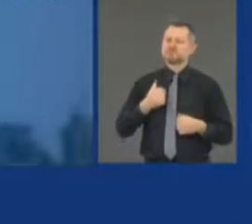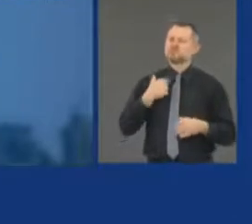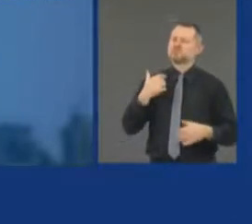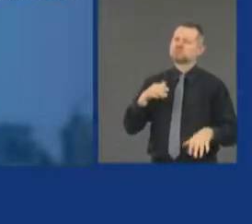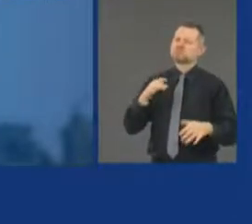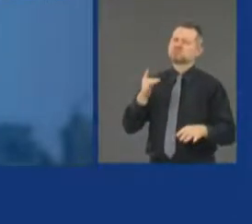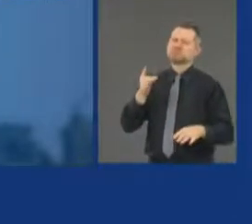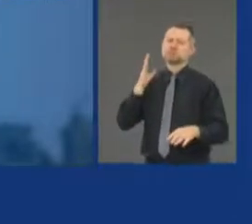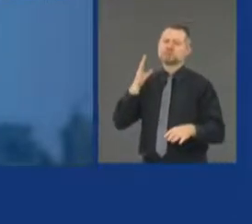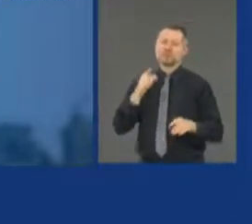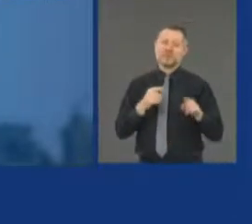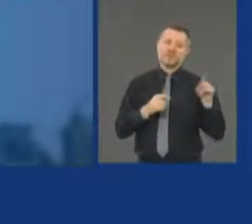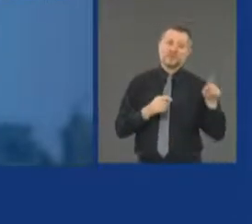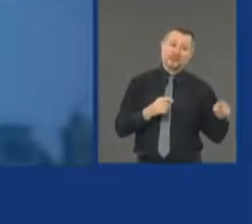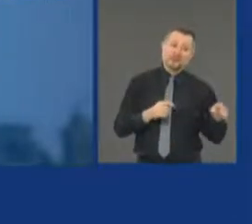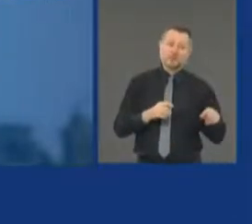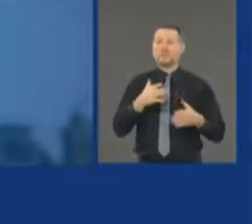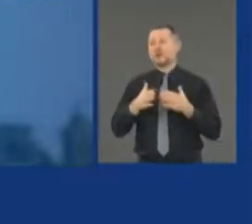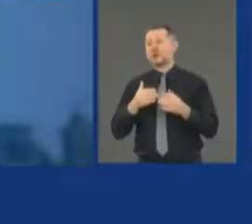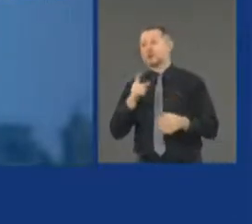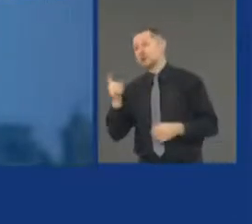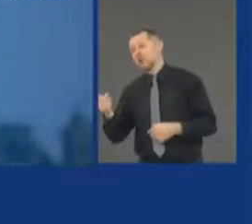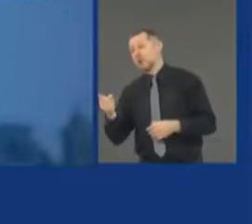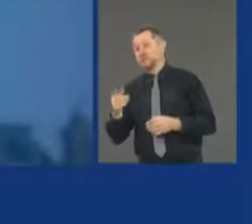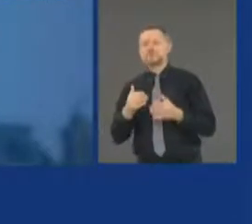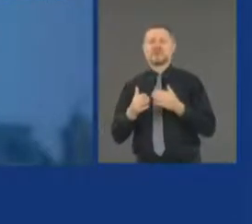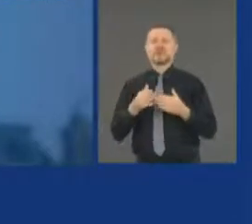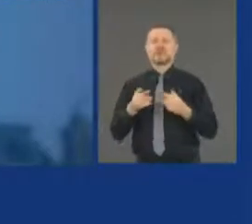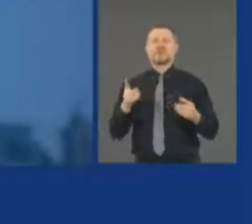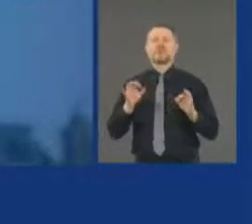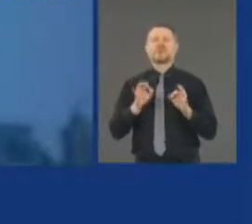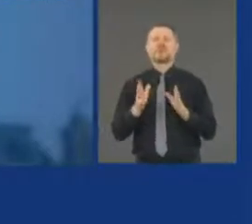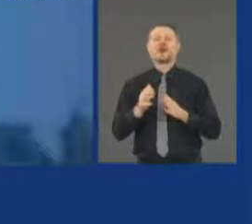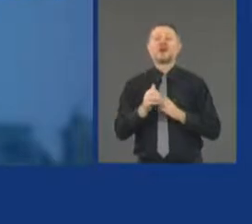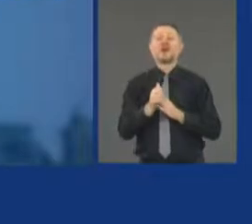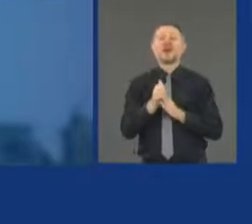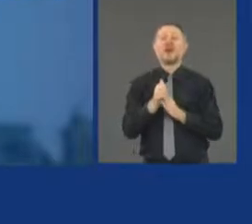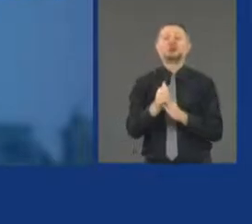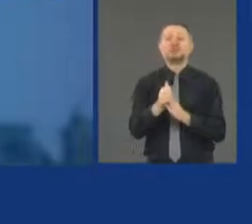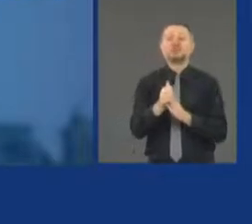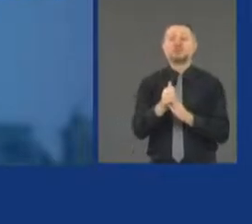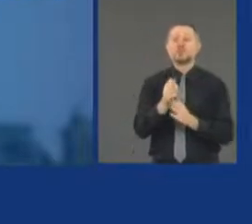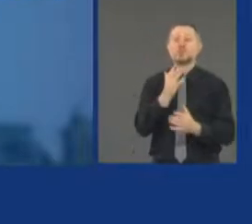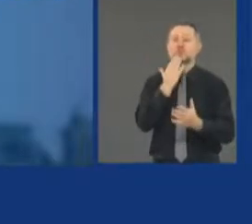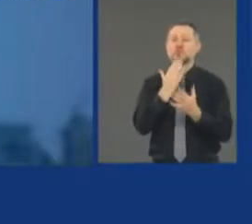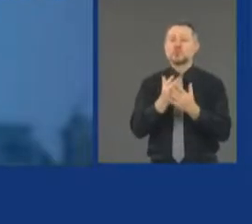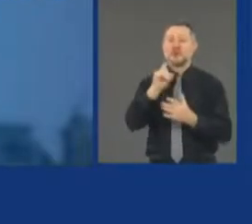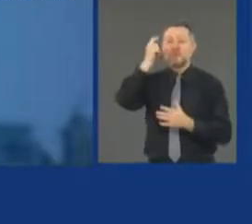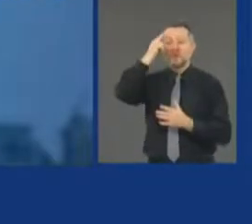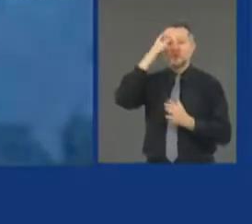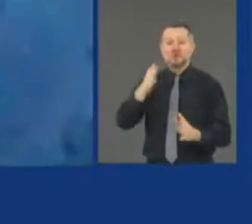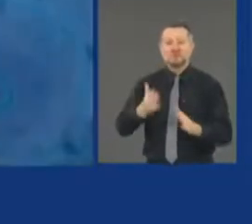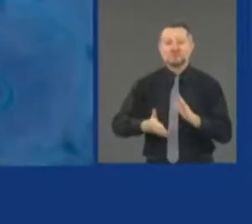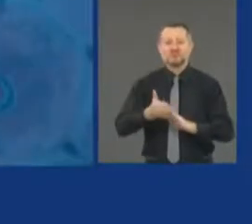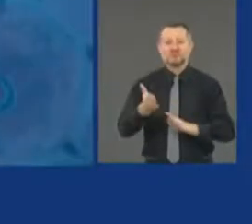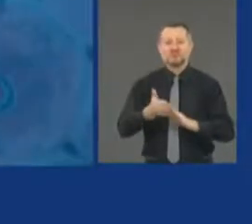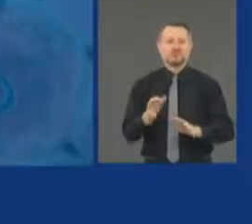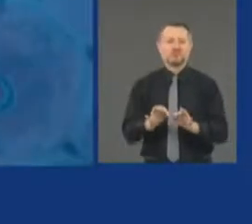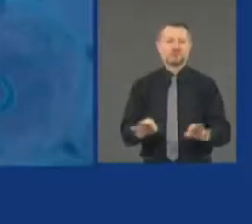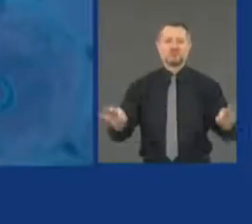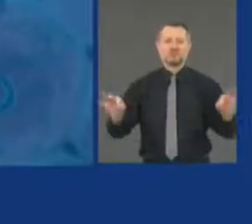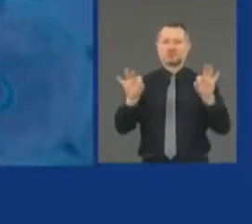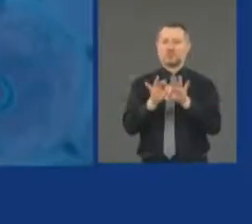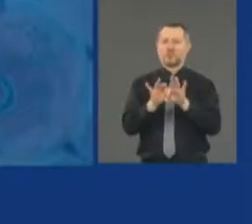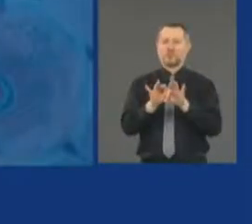So leadership, good government, responsibility is more important than ever before, especially in these divided times.